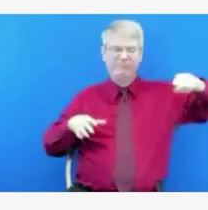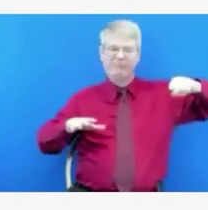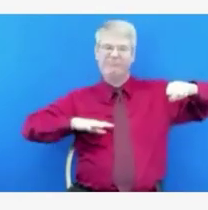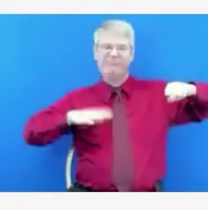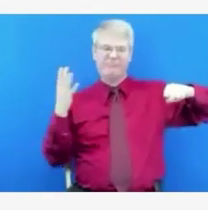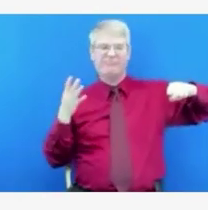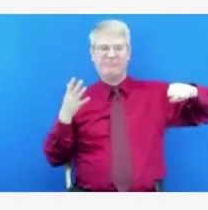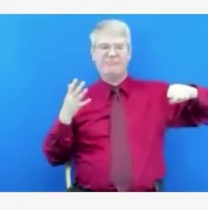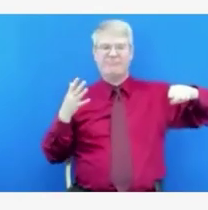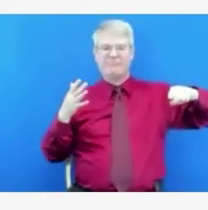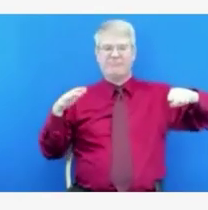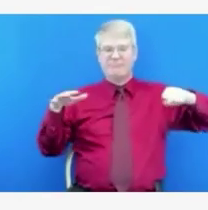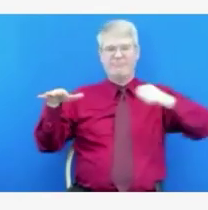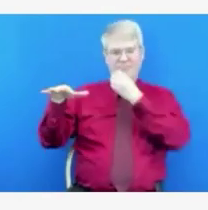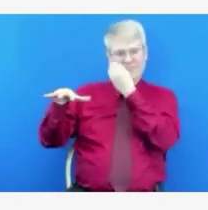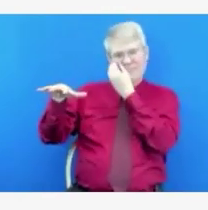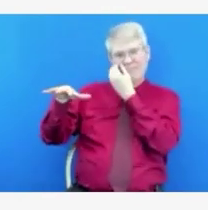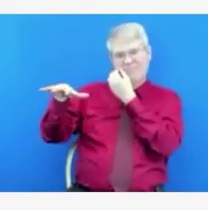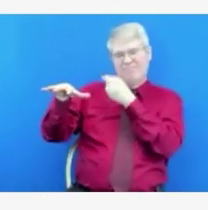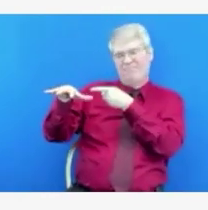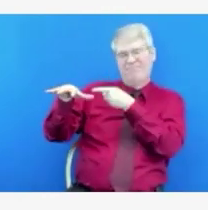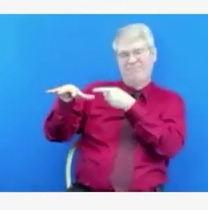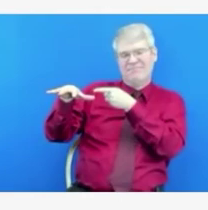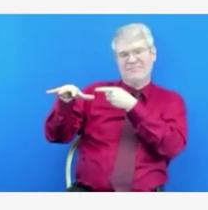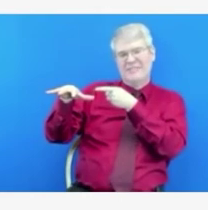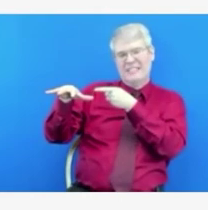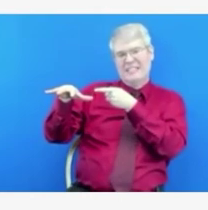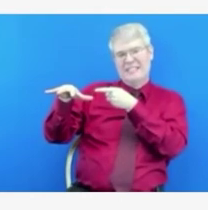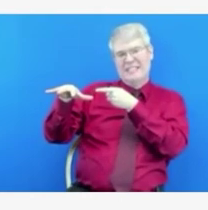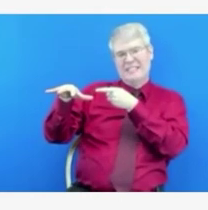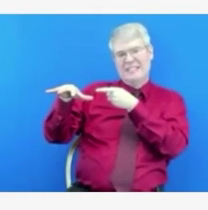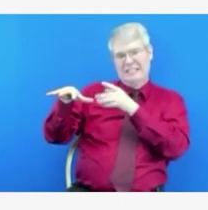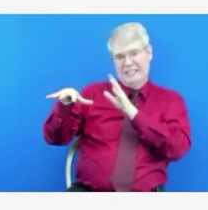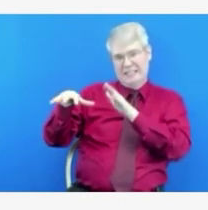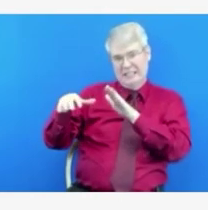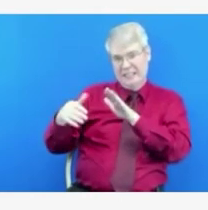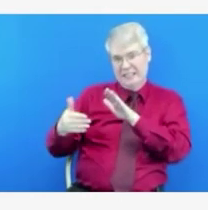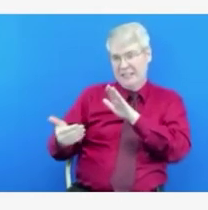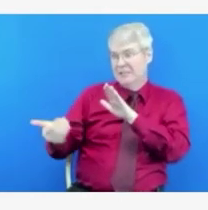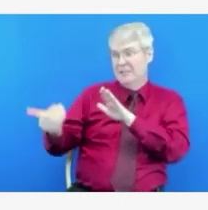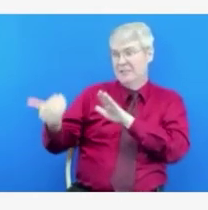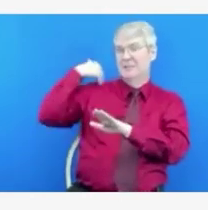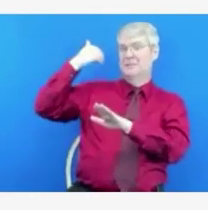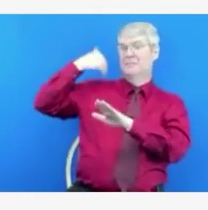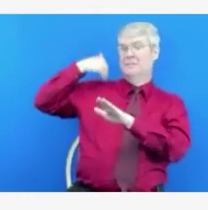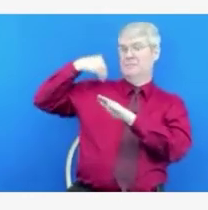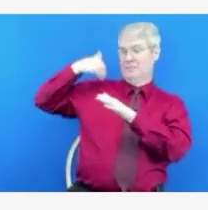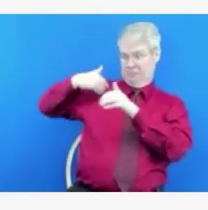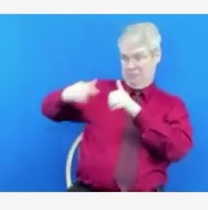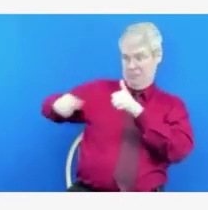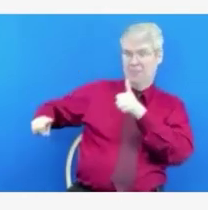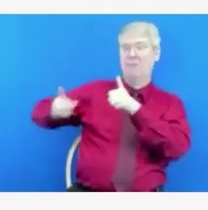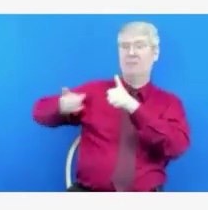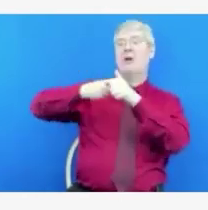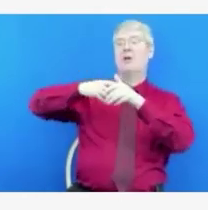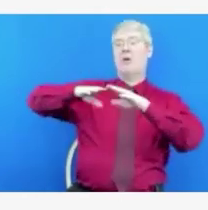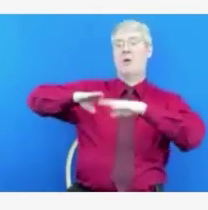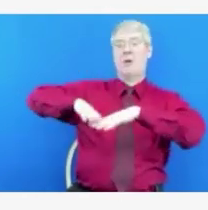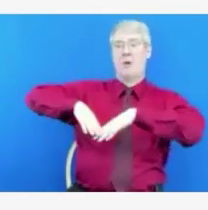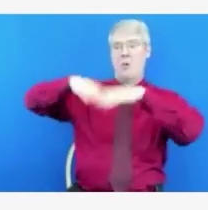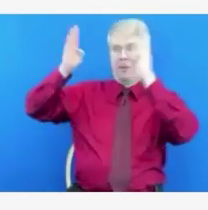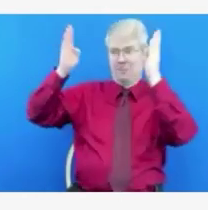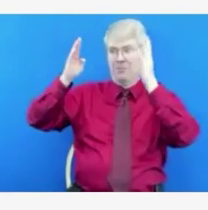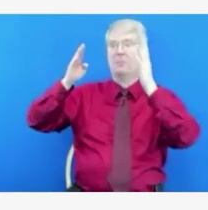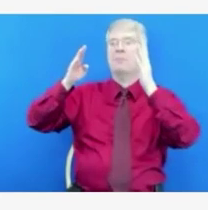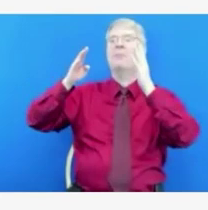uptake in the beginning and maybe perhaps waning after a few